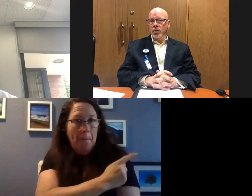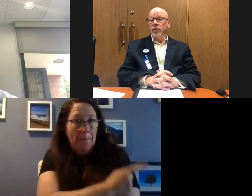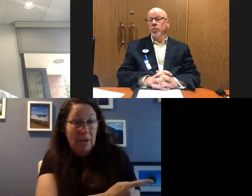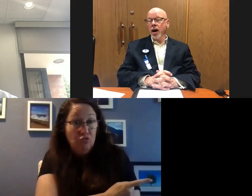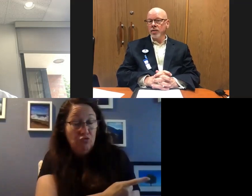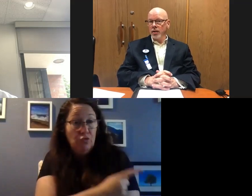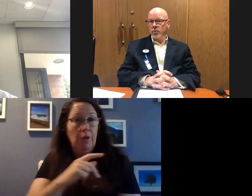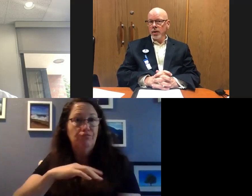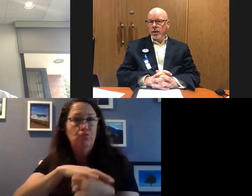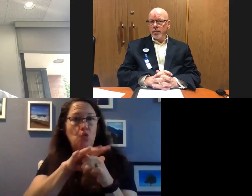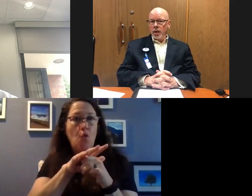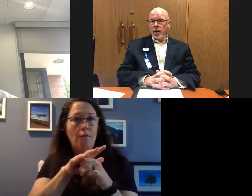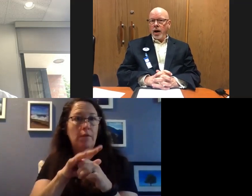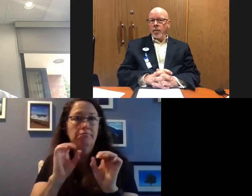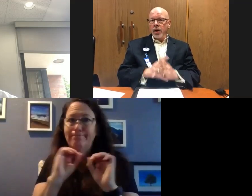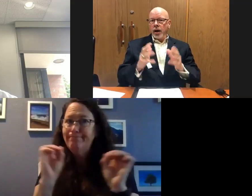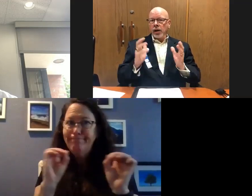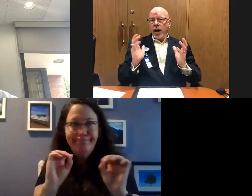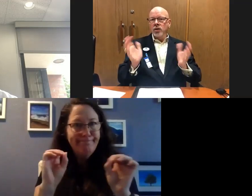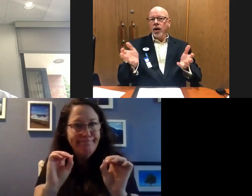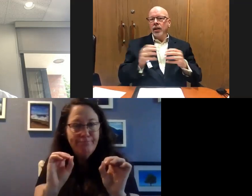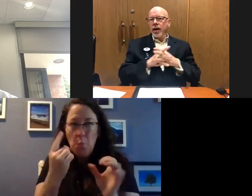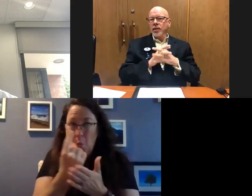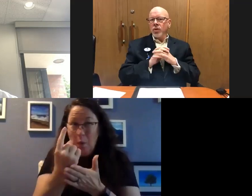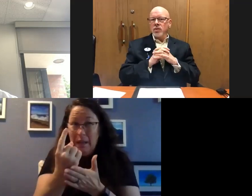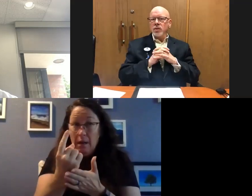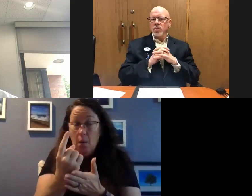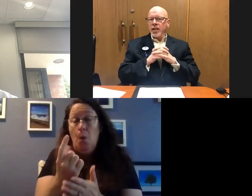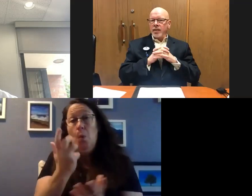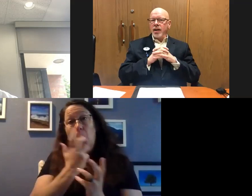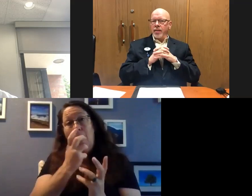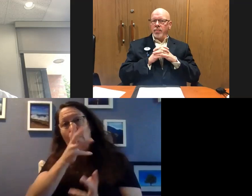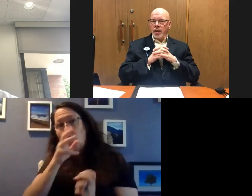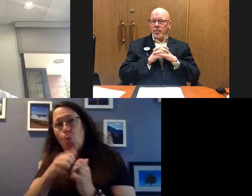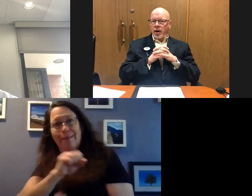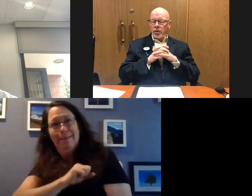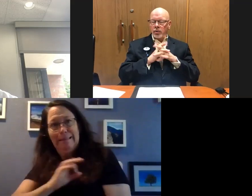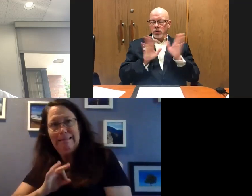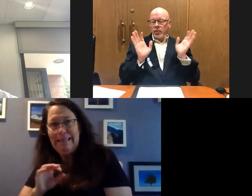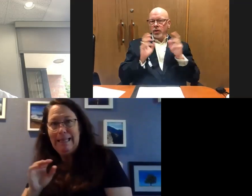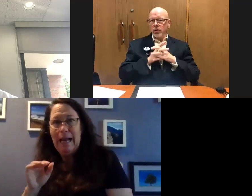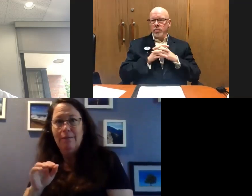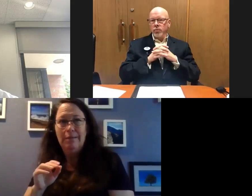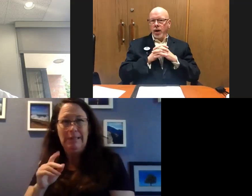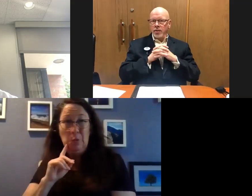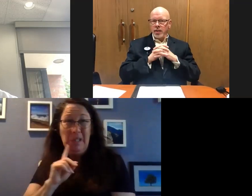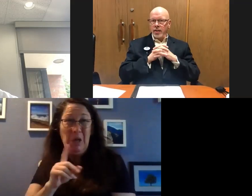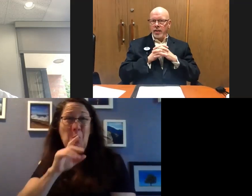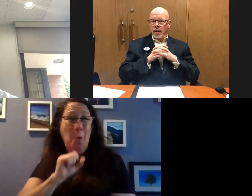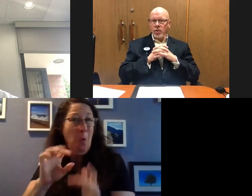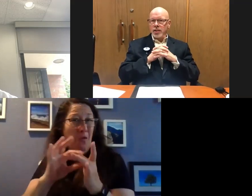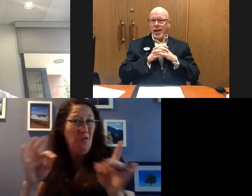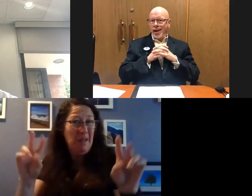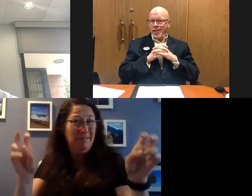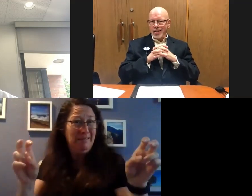COVID positive. I talked a lot to our staff at that time and to borrow sort of an old phrase that